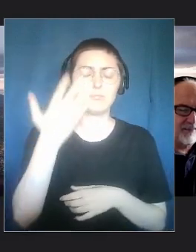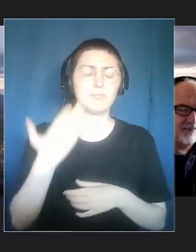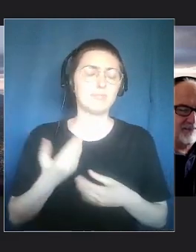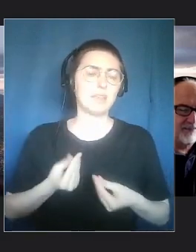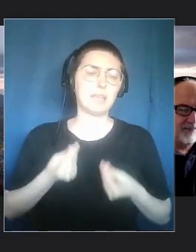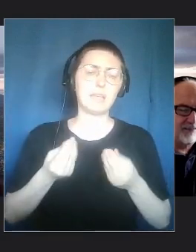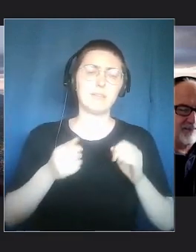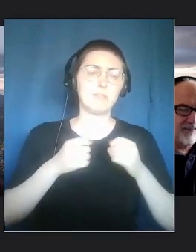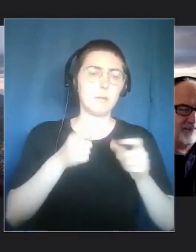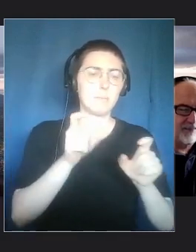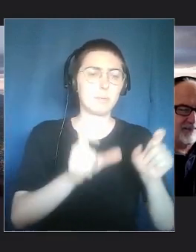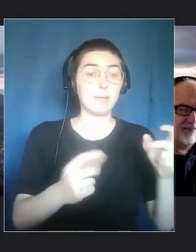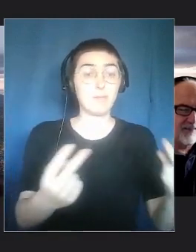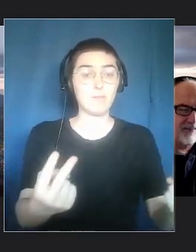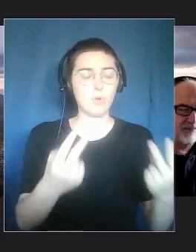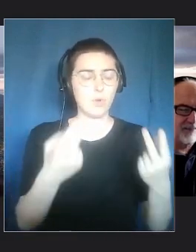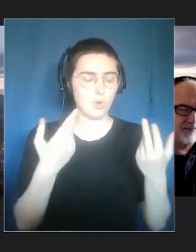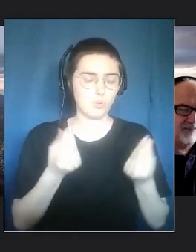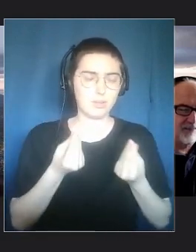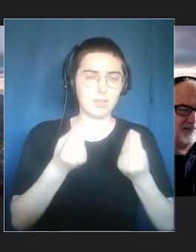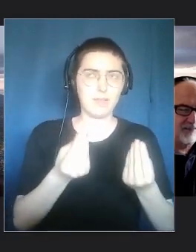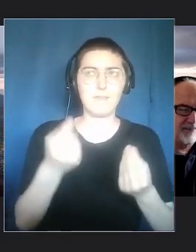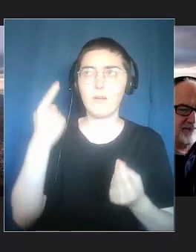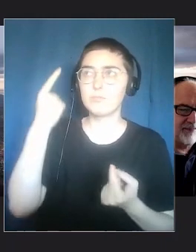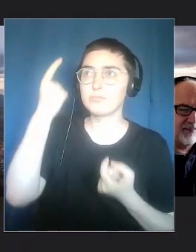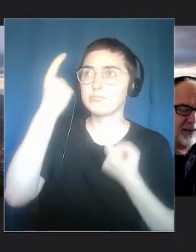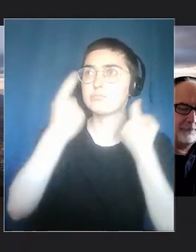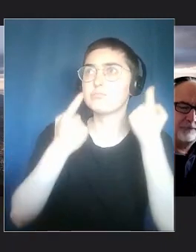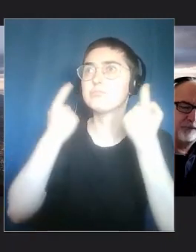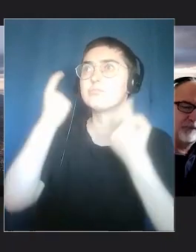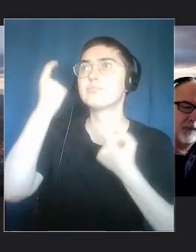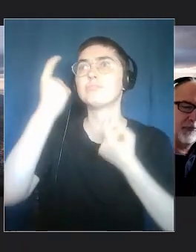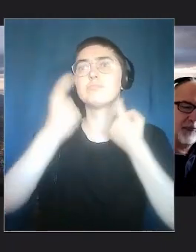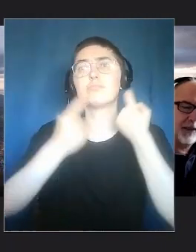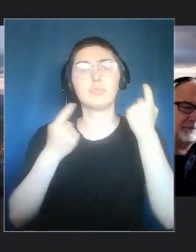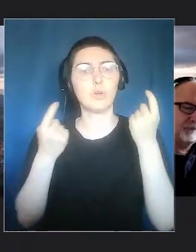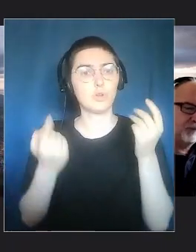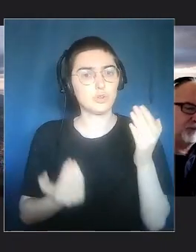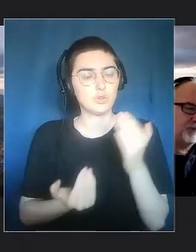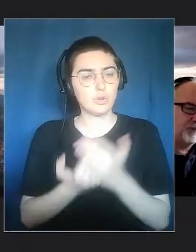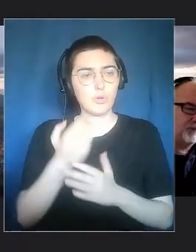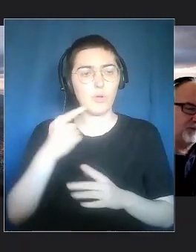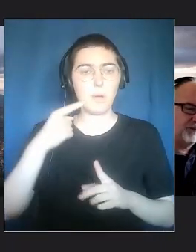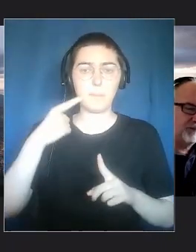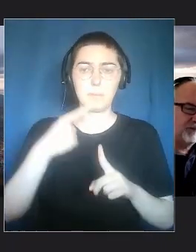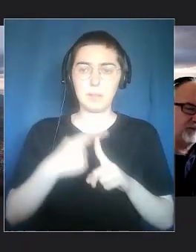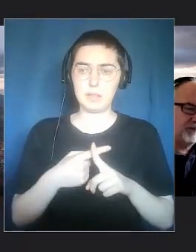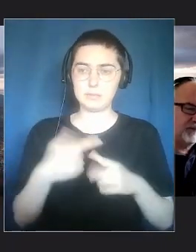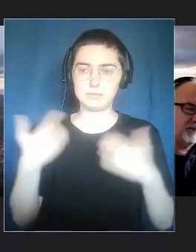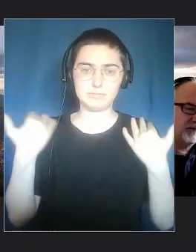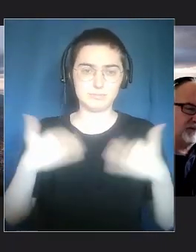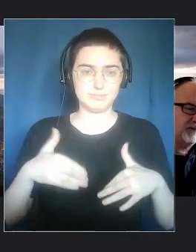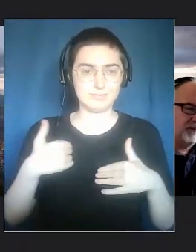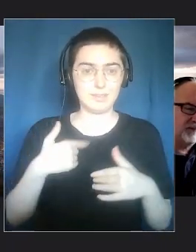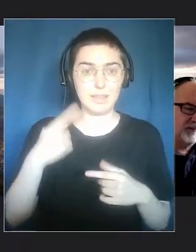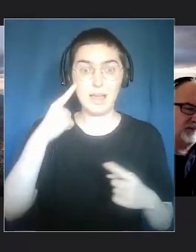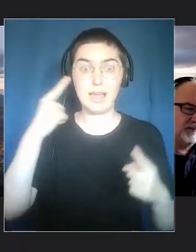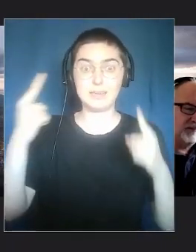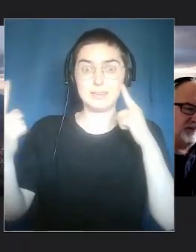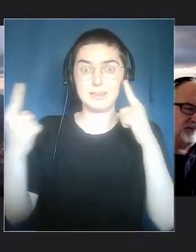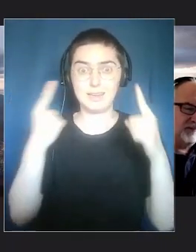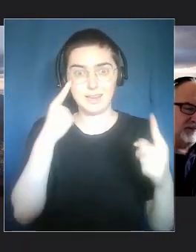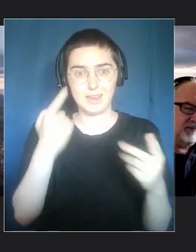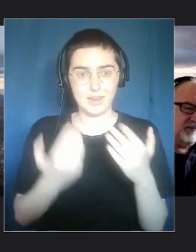So our audience will probably be full of questions and full also of